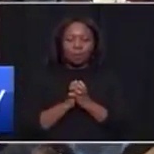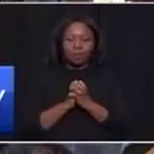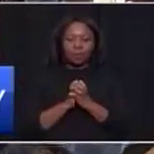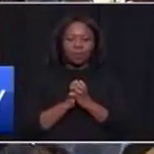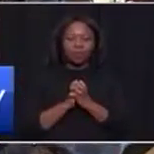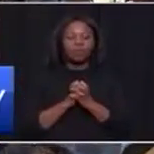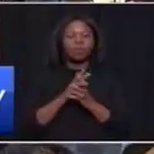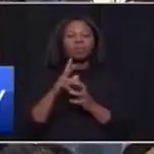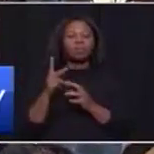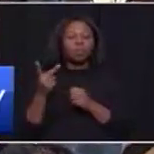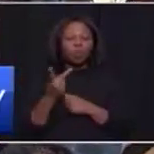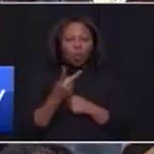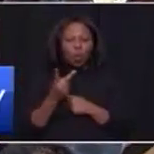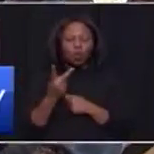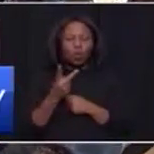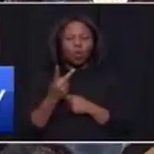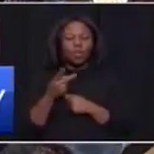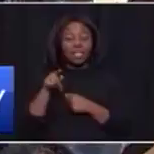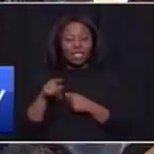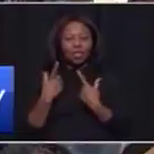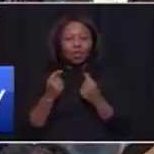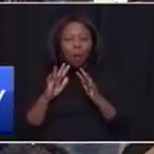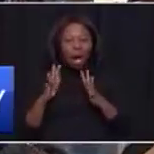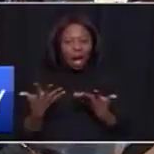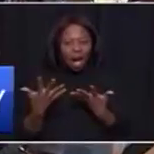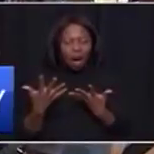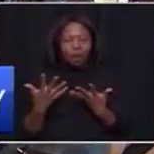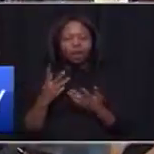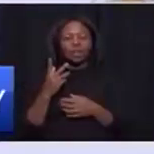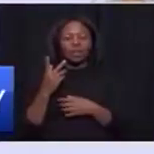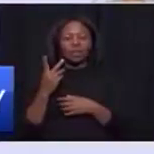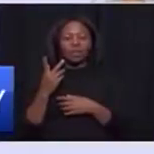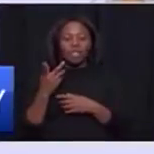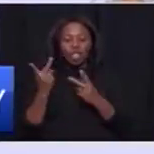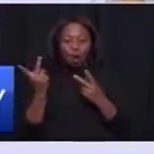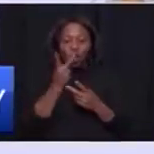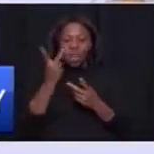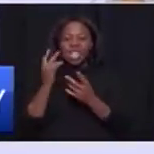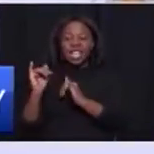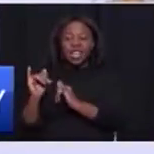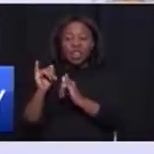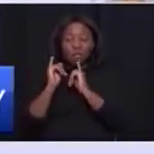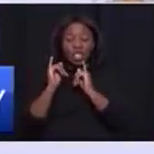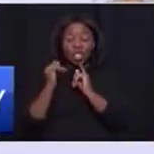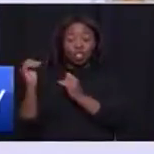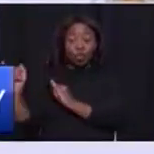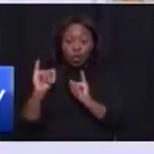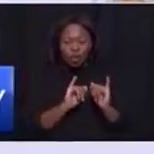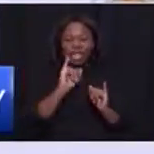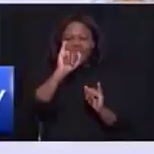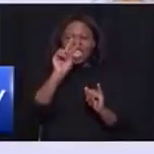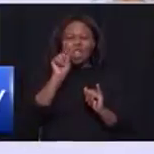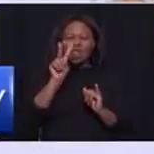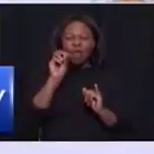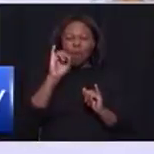And this we will do by taking, we have already introduced e-invoicing. They must be technology savvy.